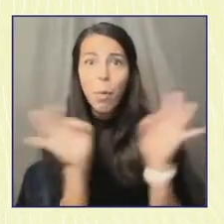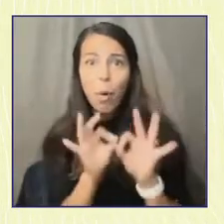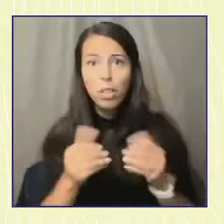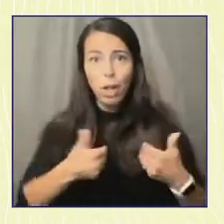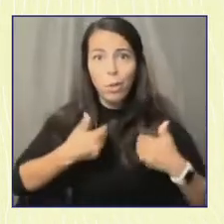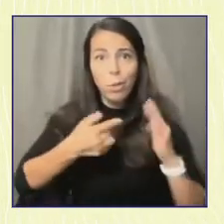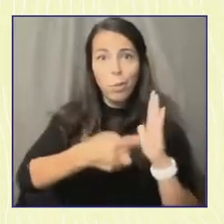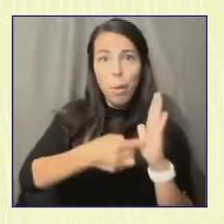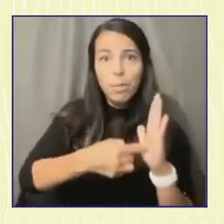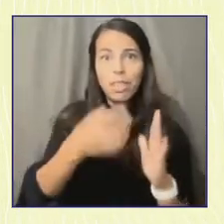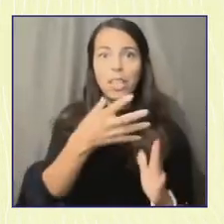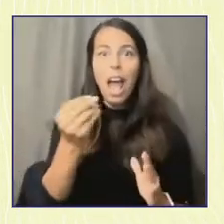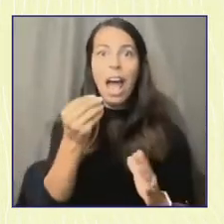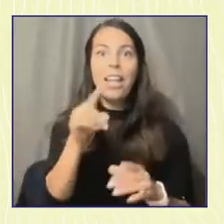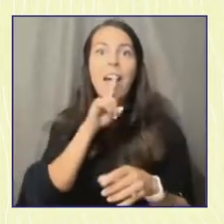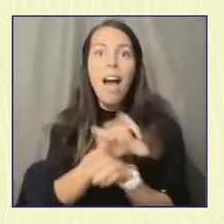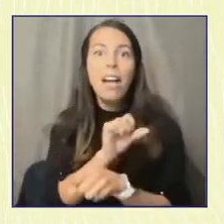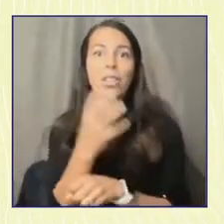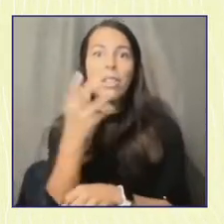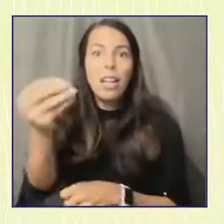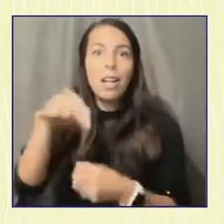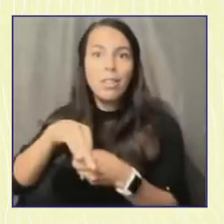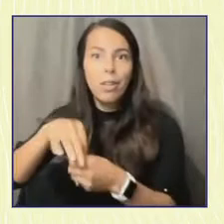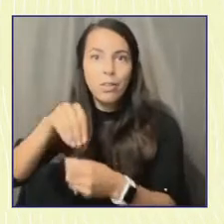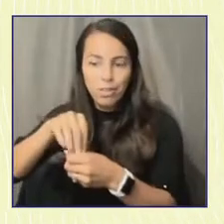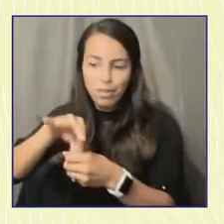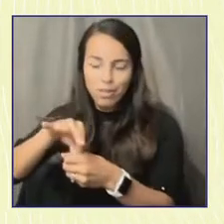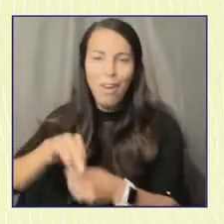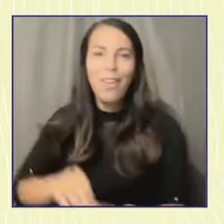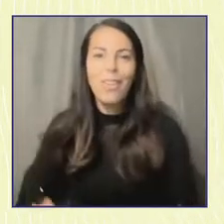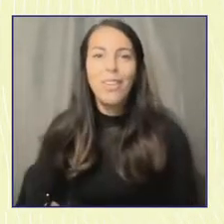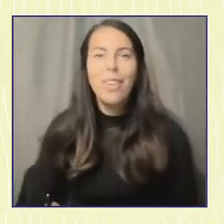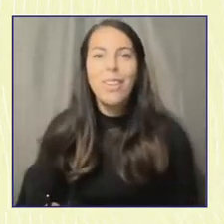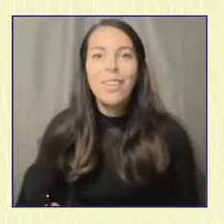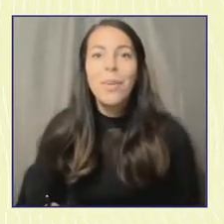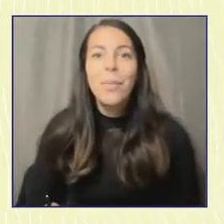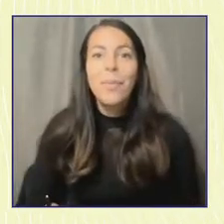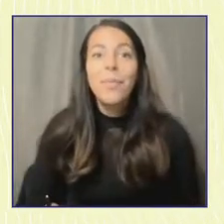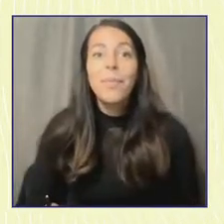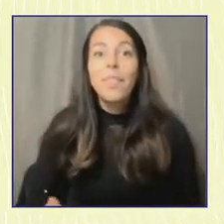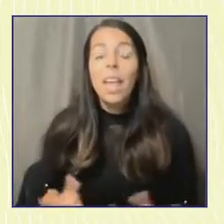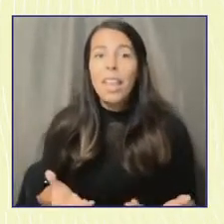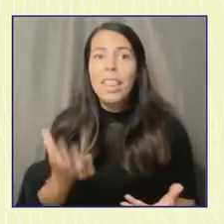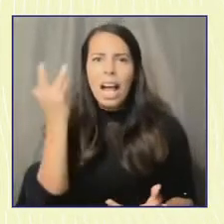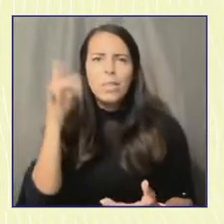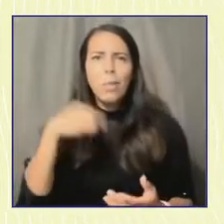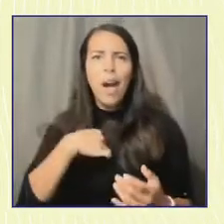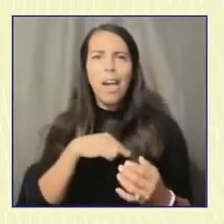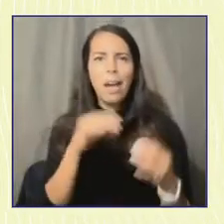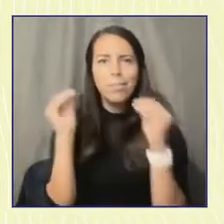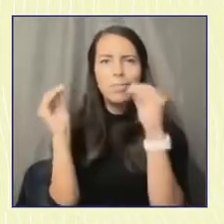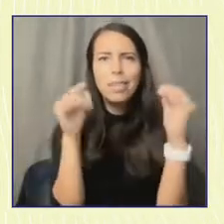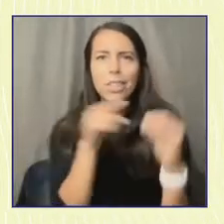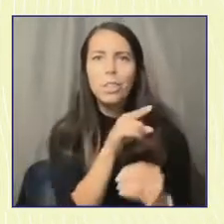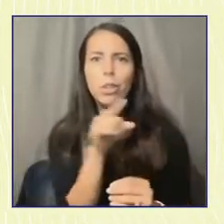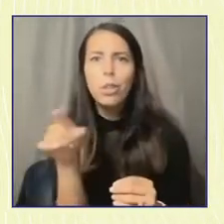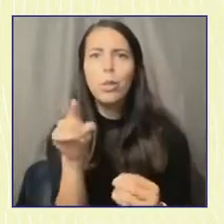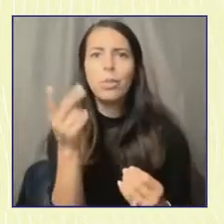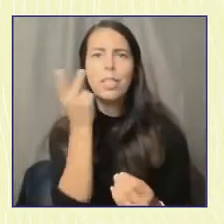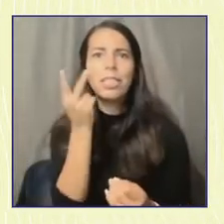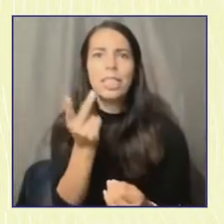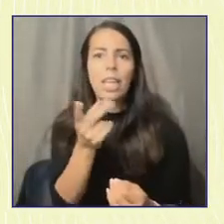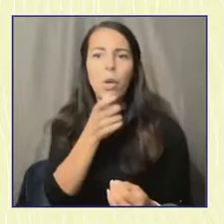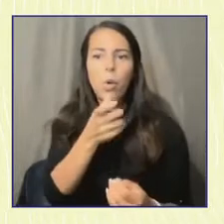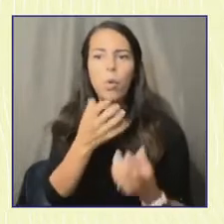That's why I'm so grateful for Circle's work and all of you who care about centering young people's civic participation and engagement in